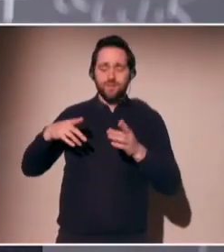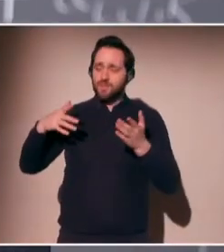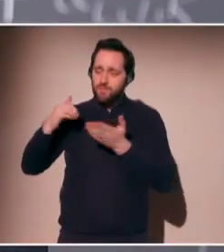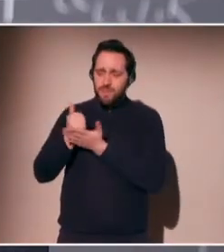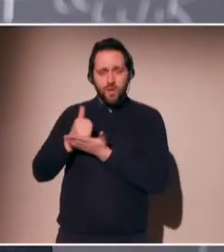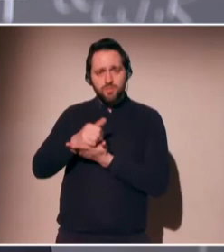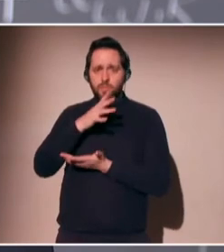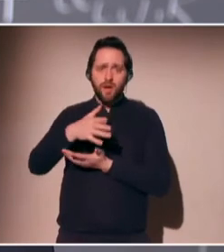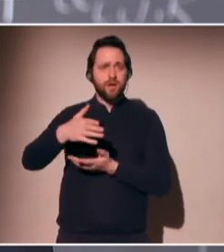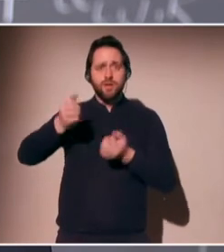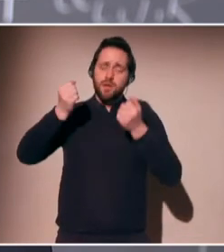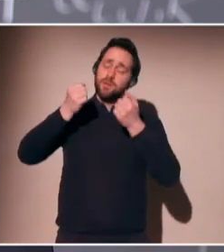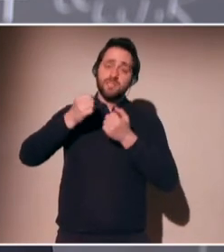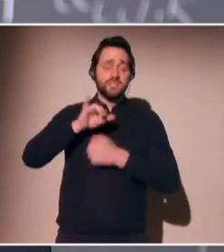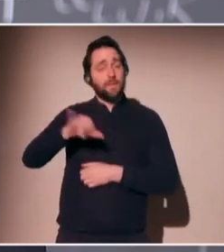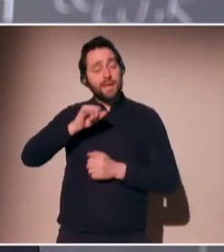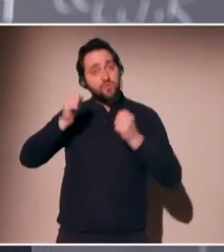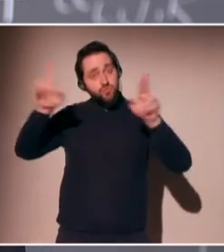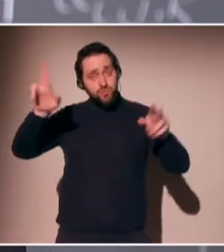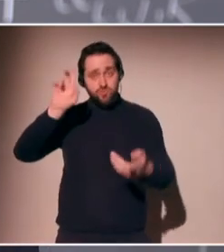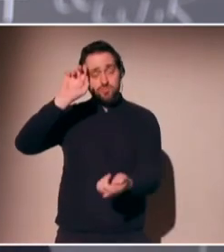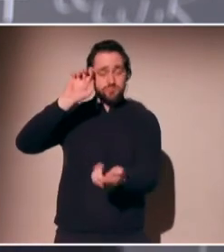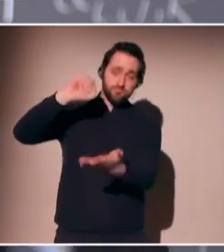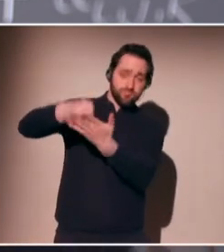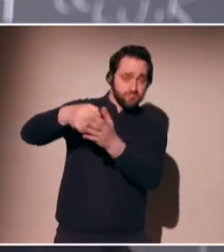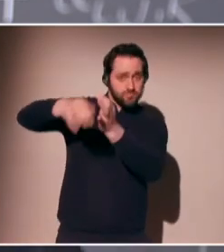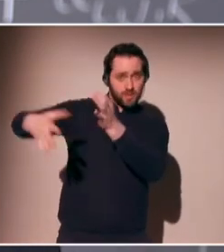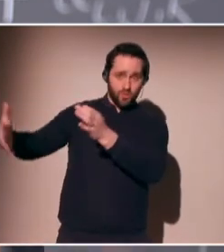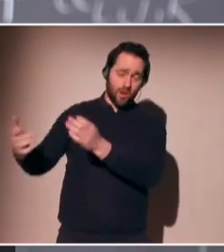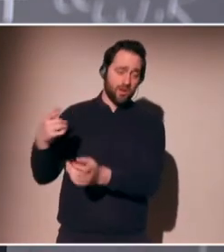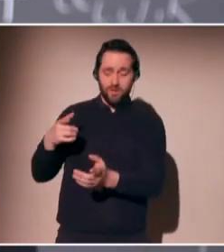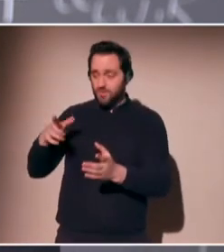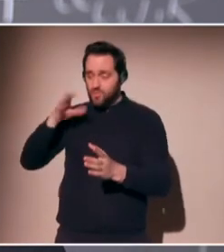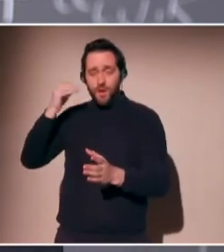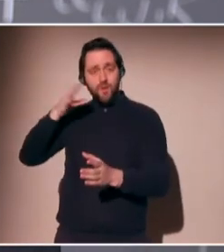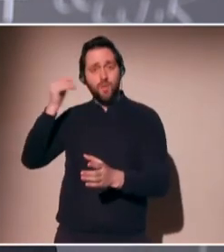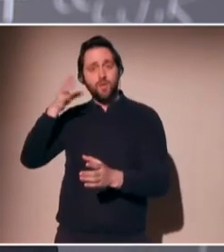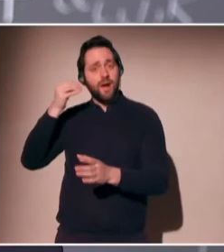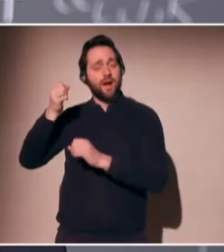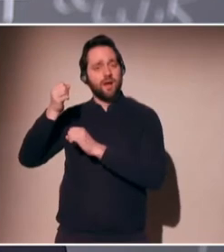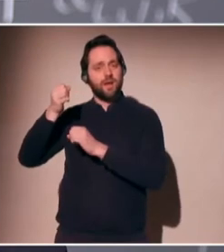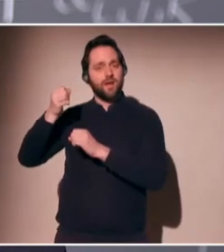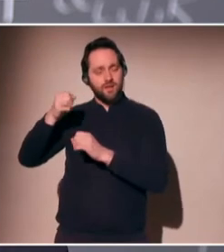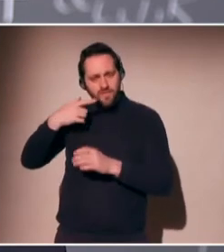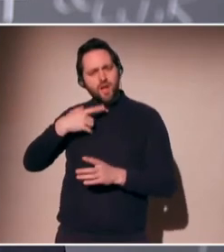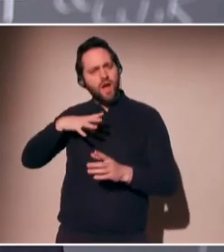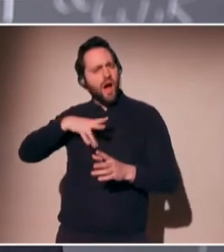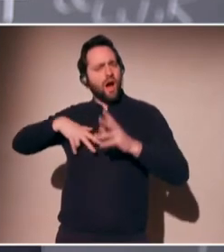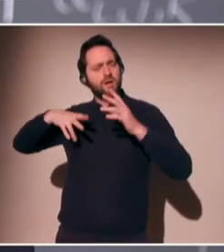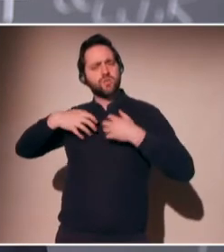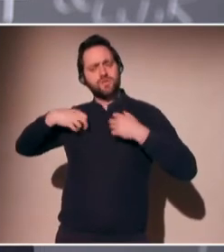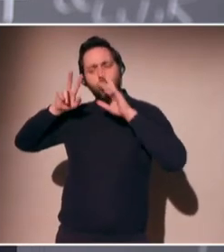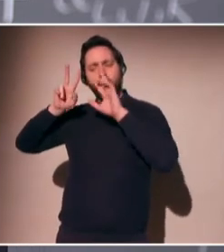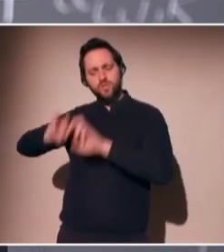Because we can say that learning her techniques in artificial intelligence